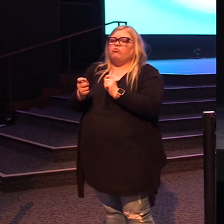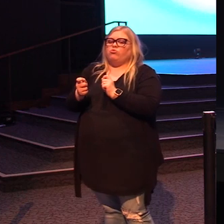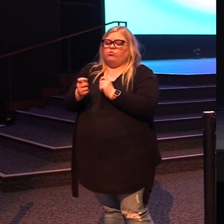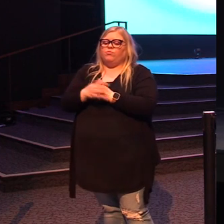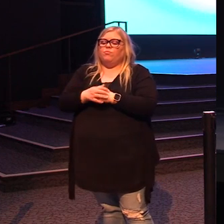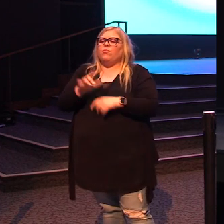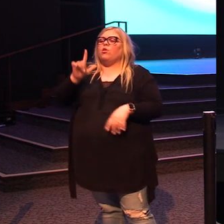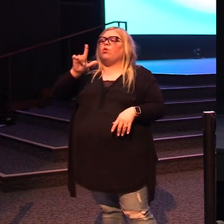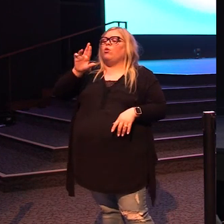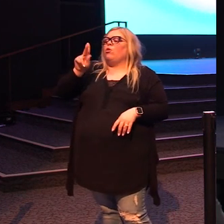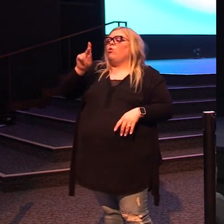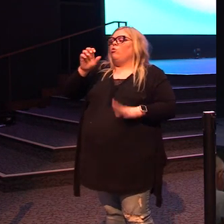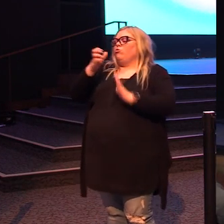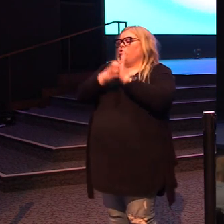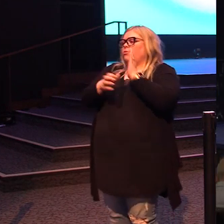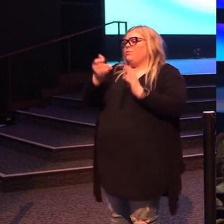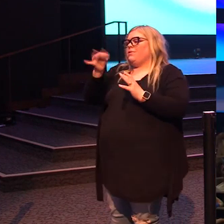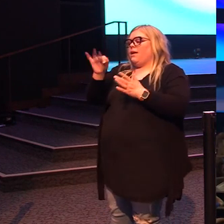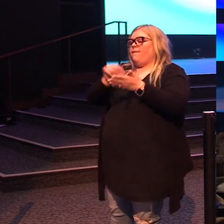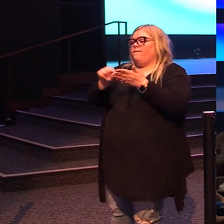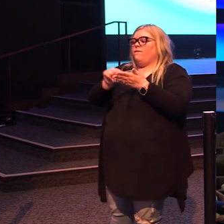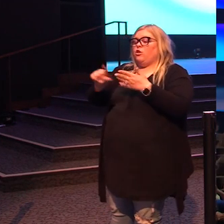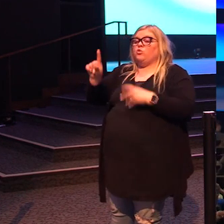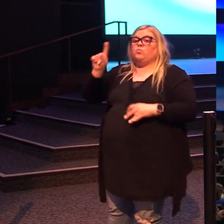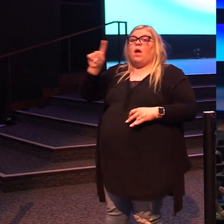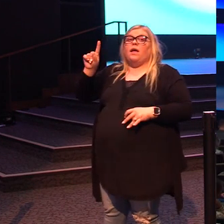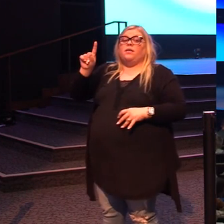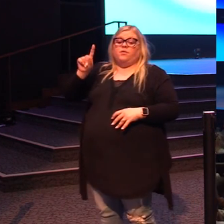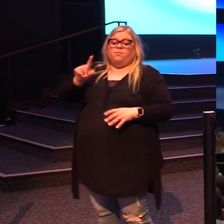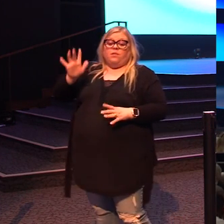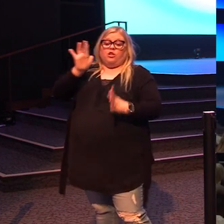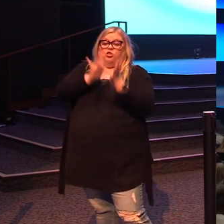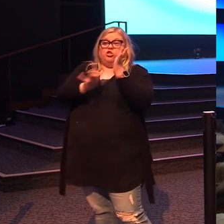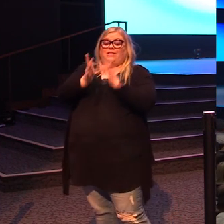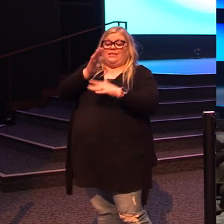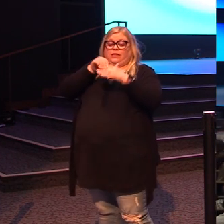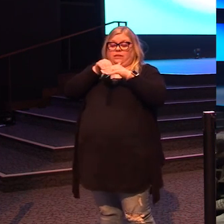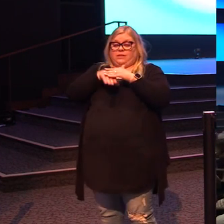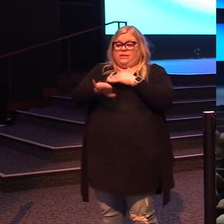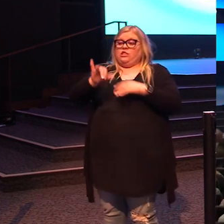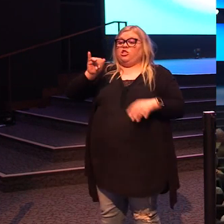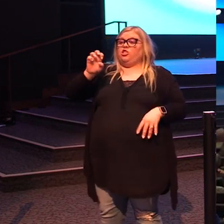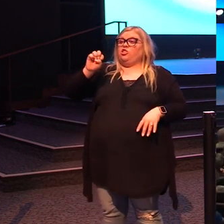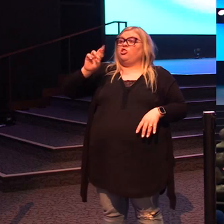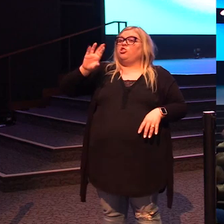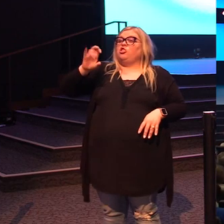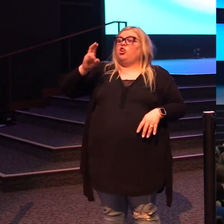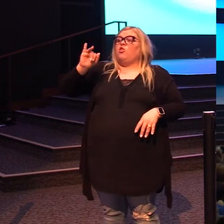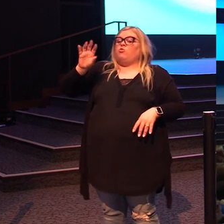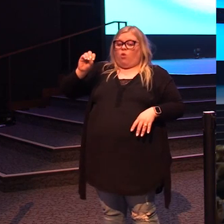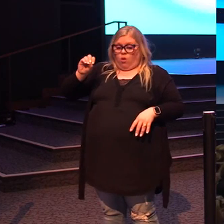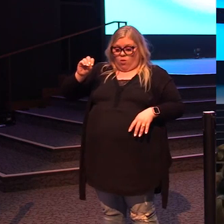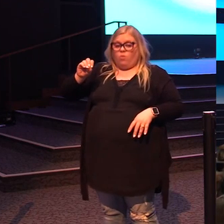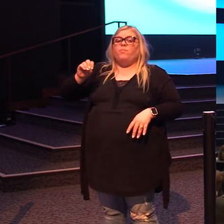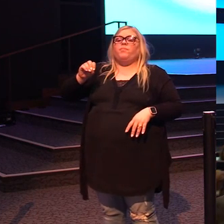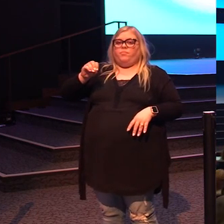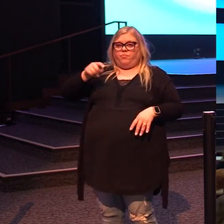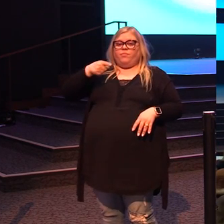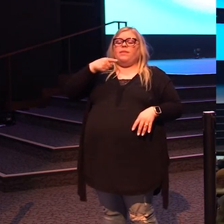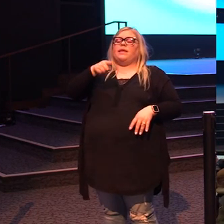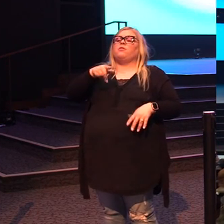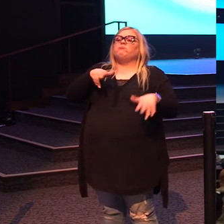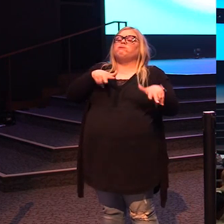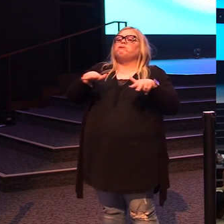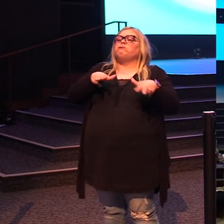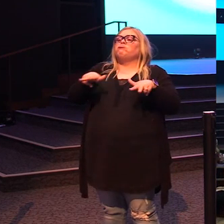Luke 19 tells us in verse 1, Jesus entered Jericho and was passing through. Note